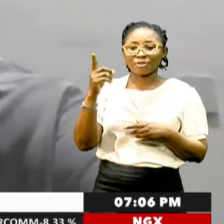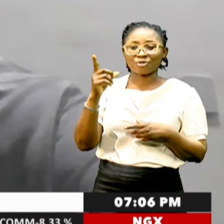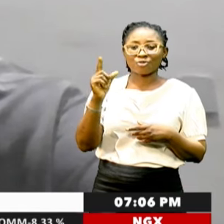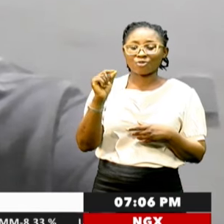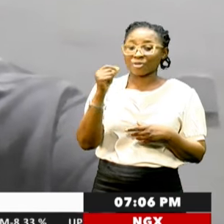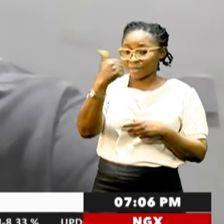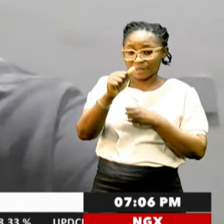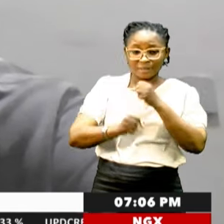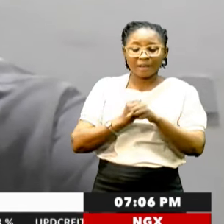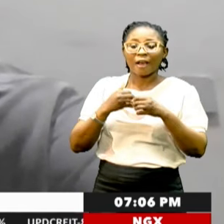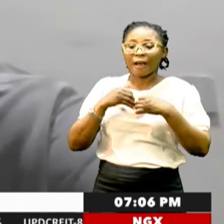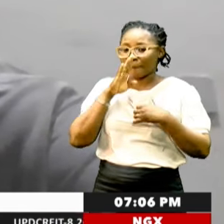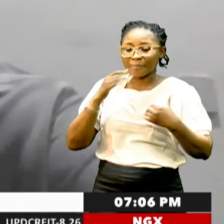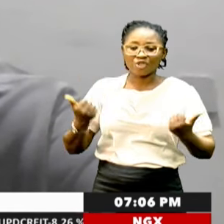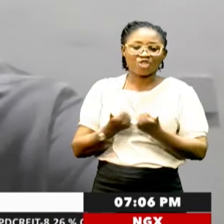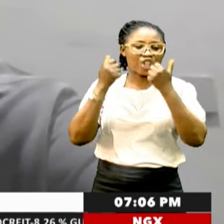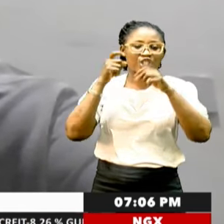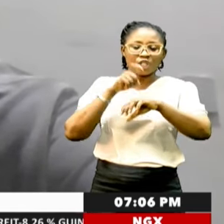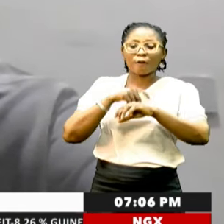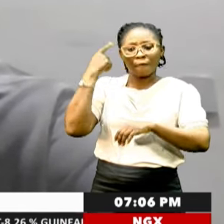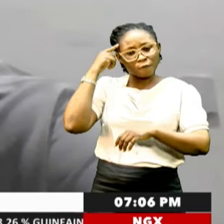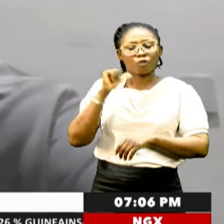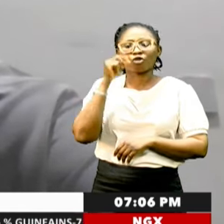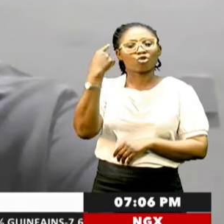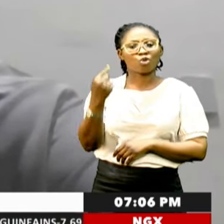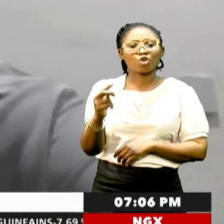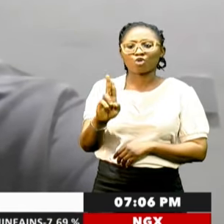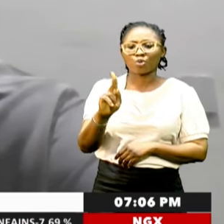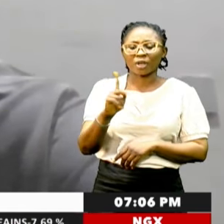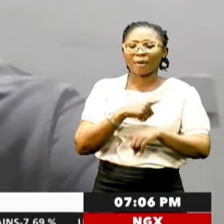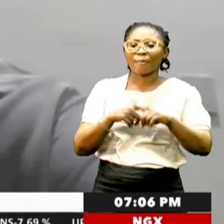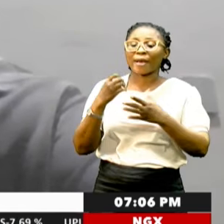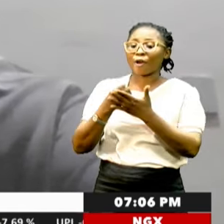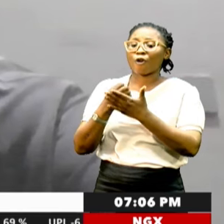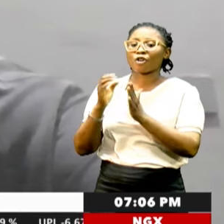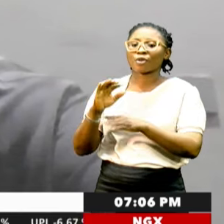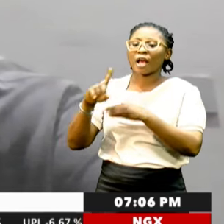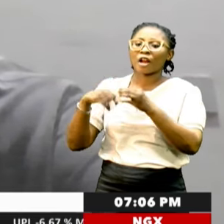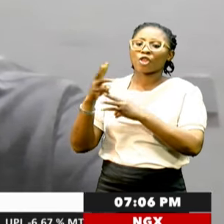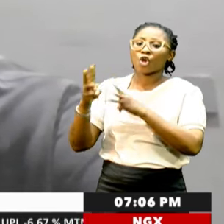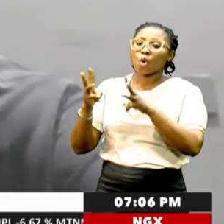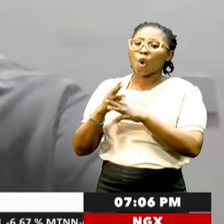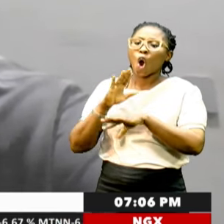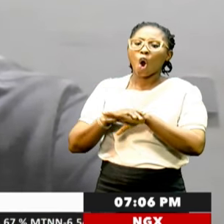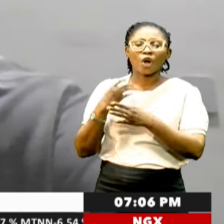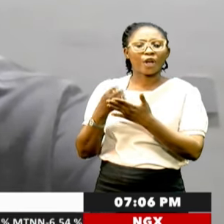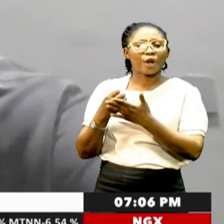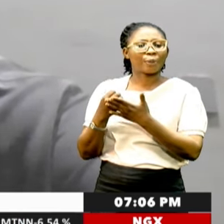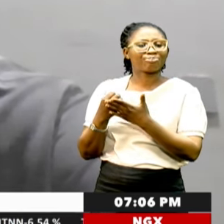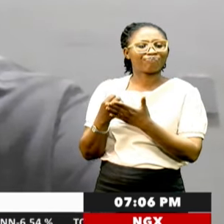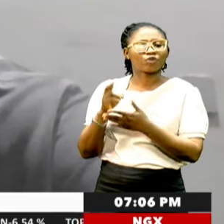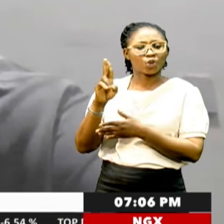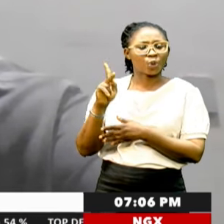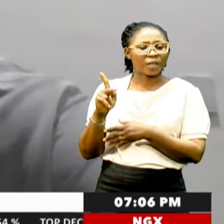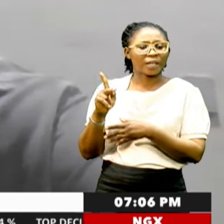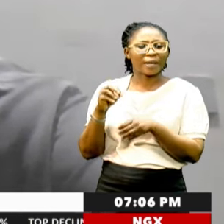more has been a challenging time for not just the UK, but economies all around the world. So, on the economic front, course, the United